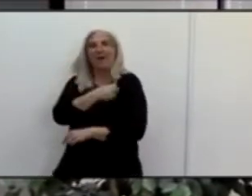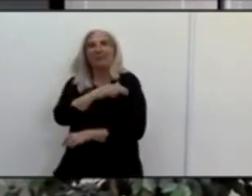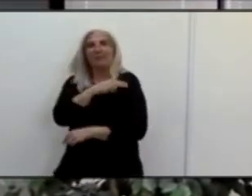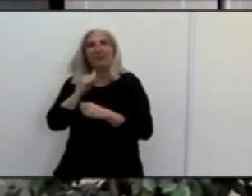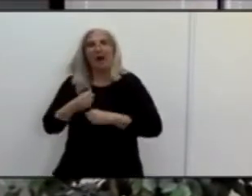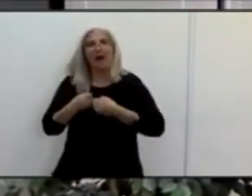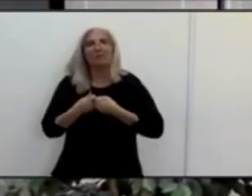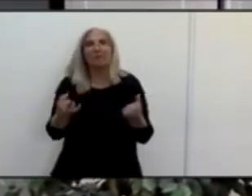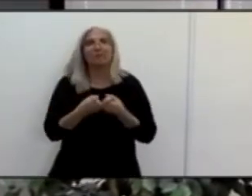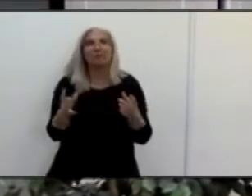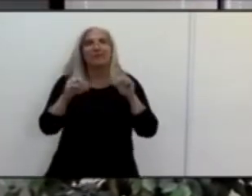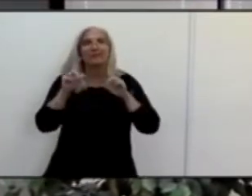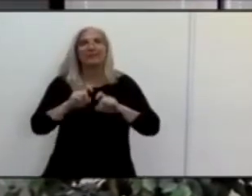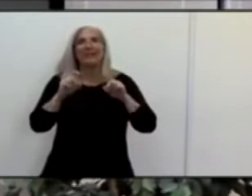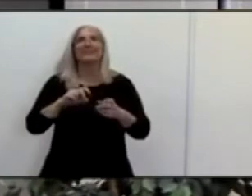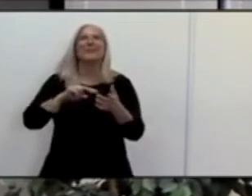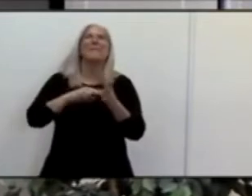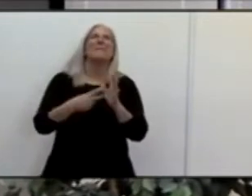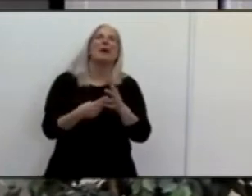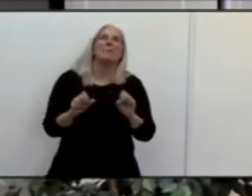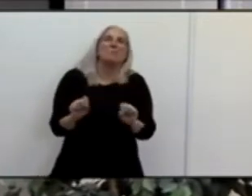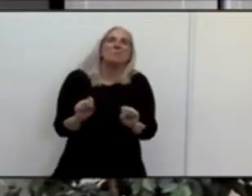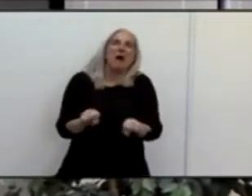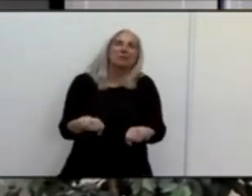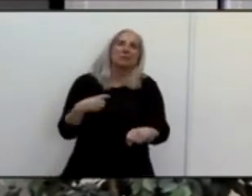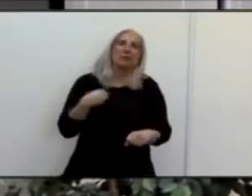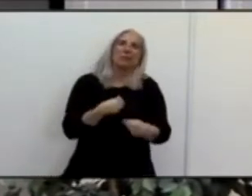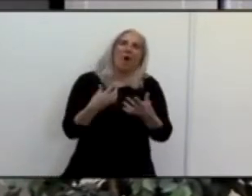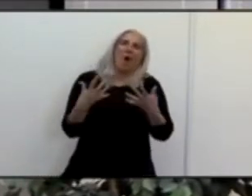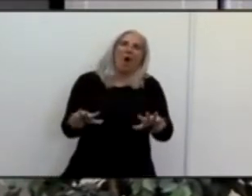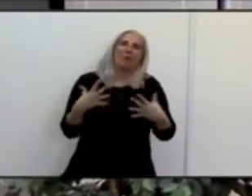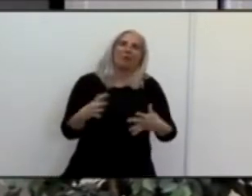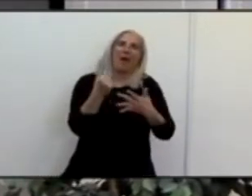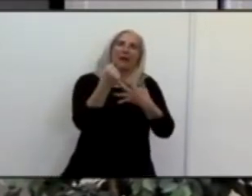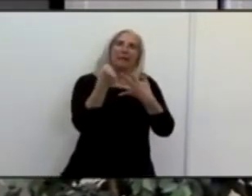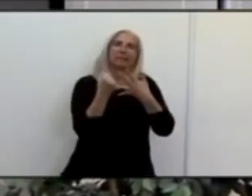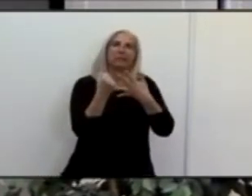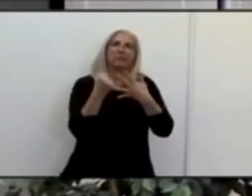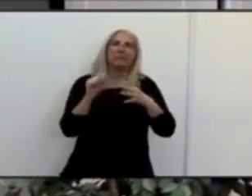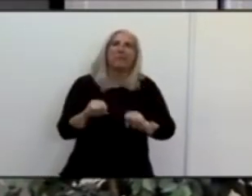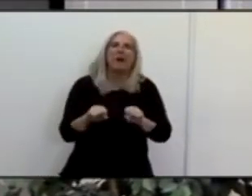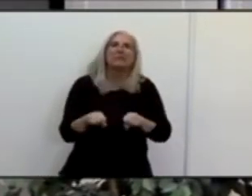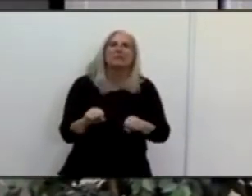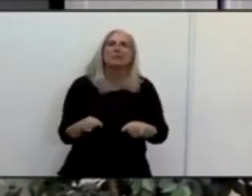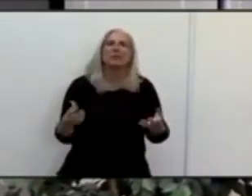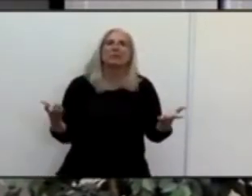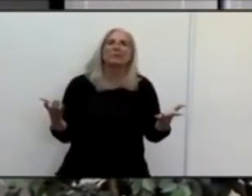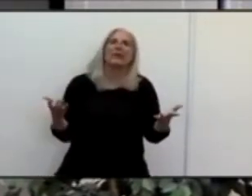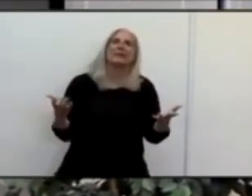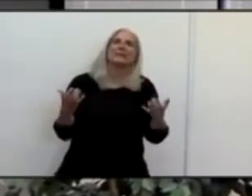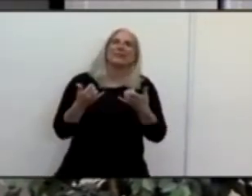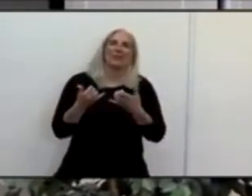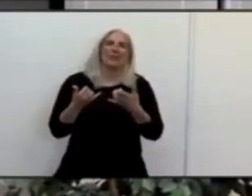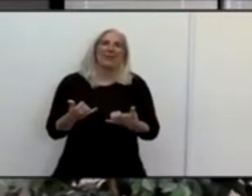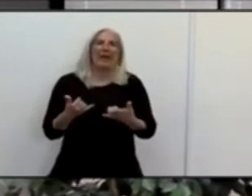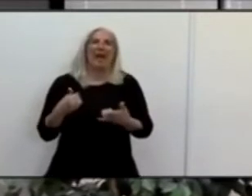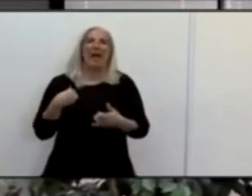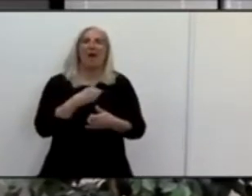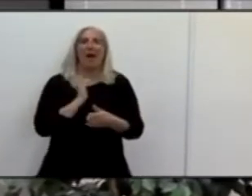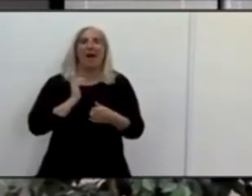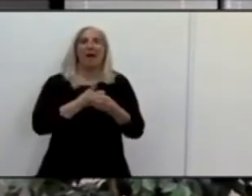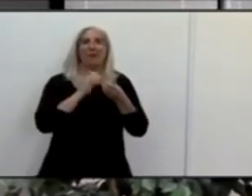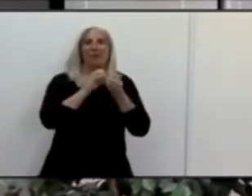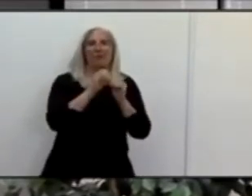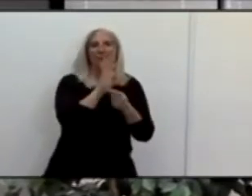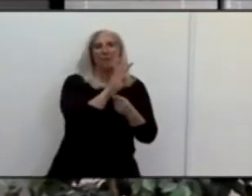into the next phase. I think so. So, so we're at 4.7. Again, what is it that we need to be at to be able to move?